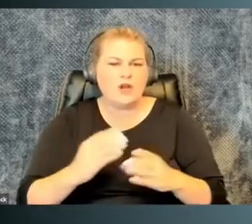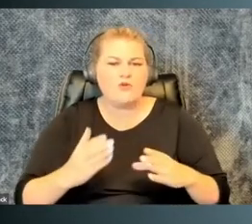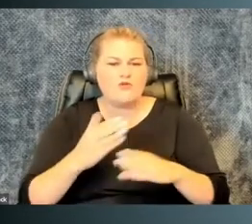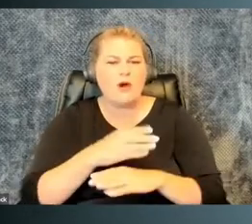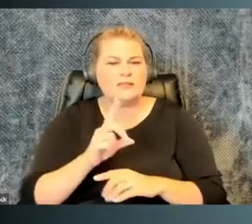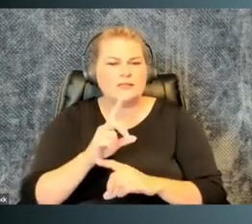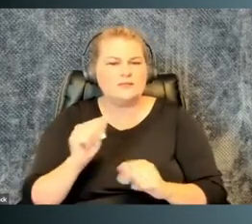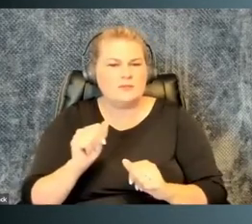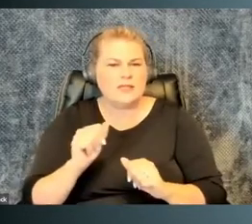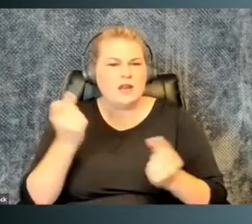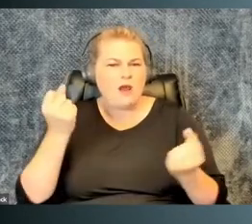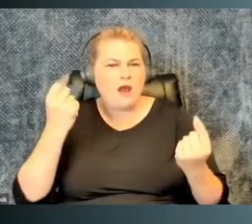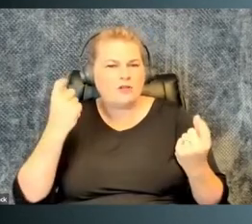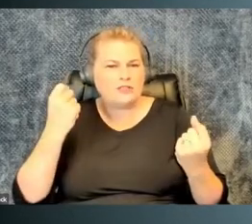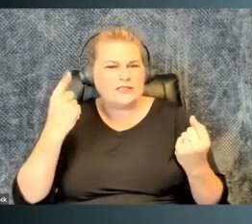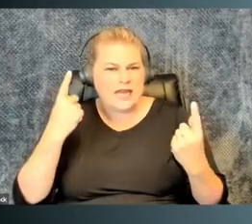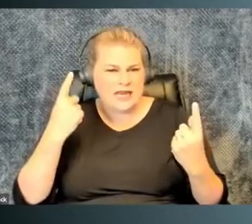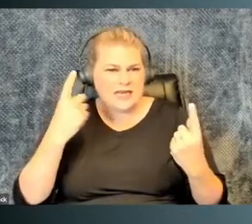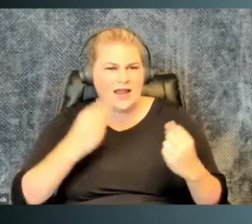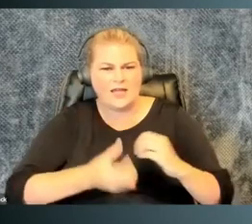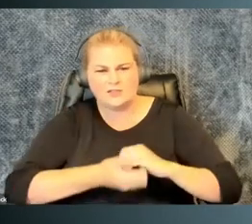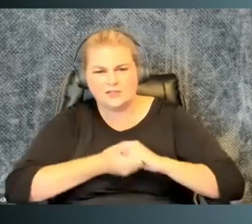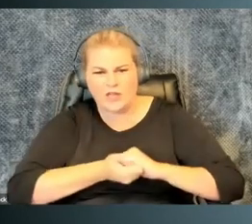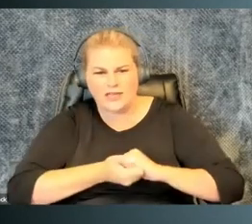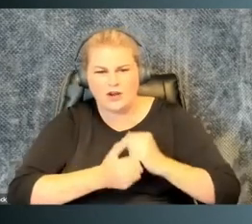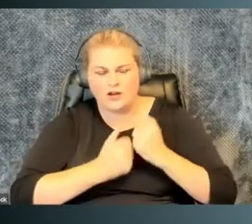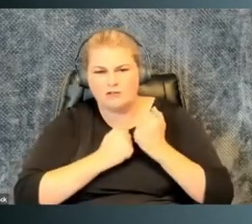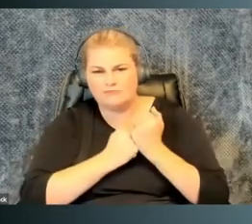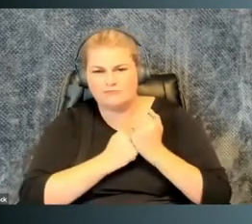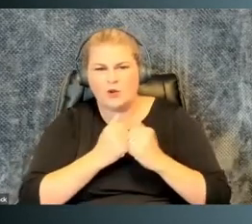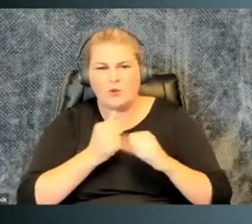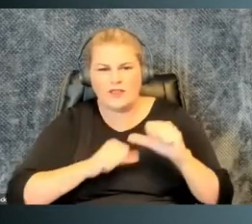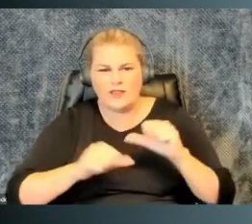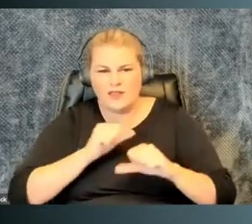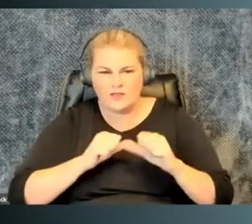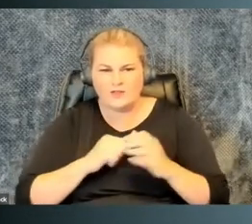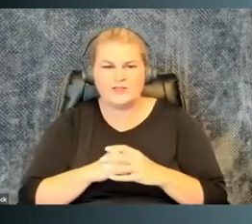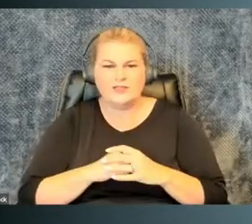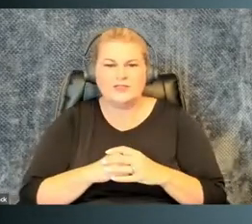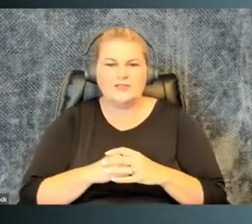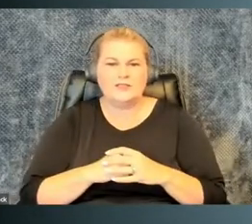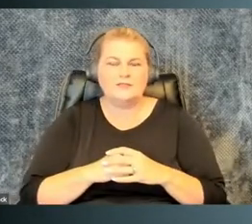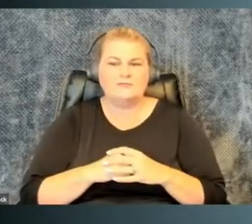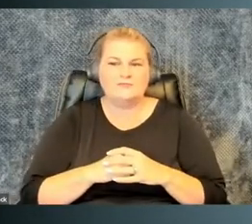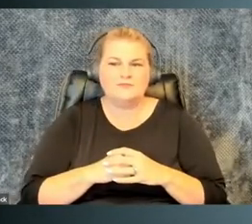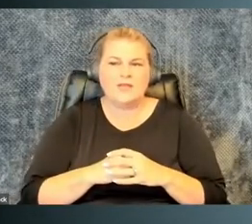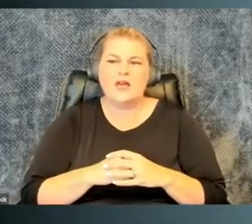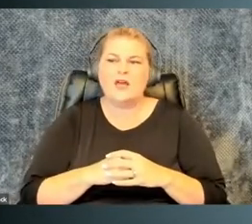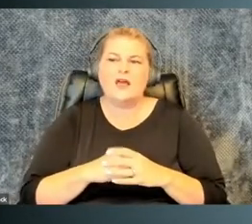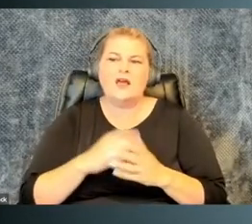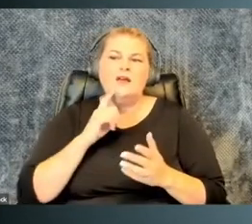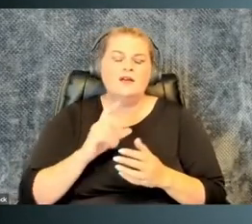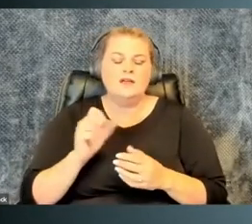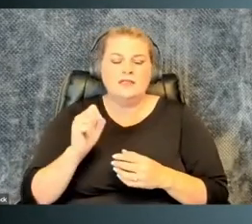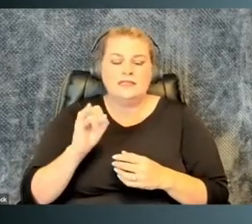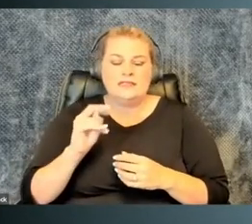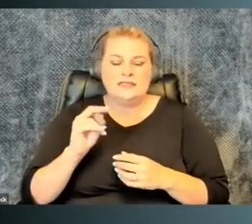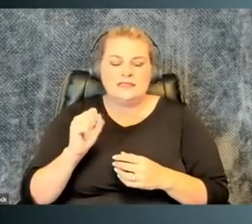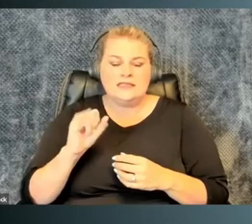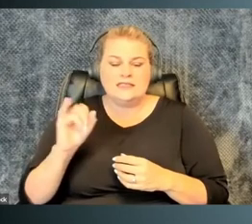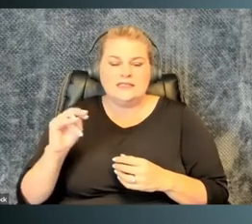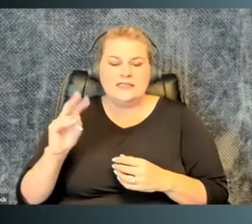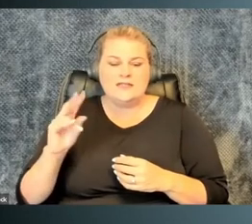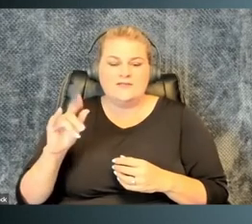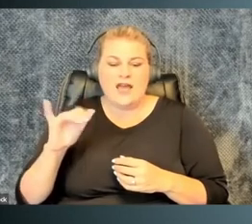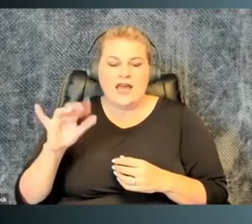It's a place to engage in cross-disability understanding and solidarity with others. The Disabled Artists' Collective Sins Invalid